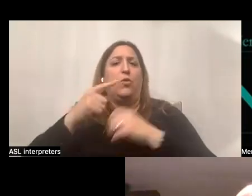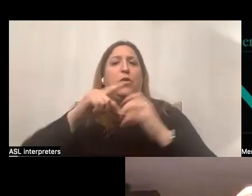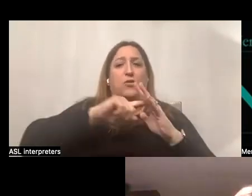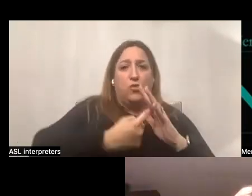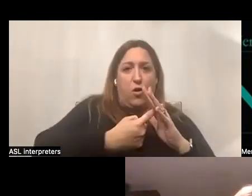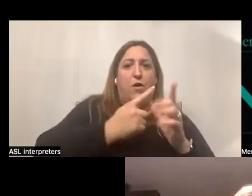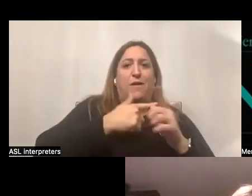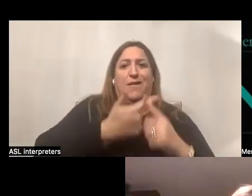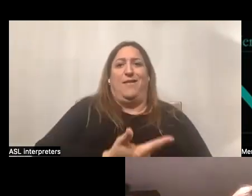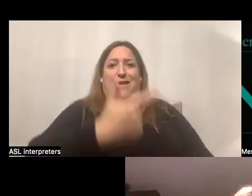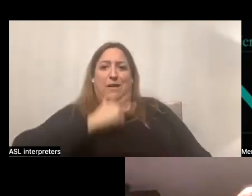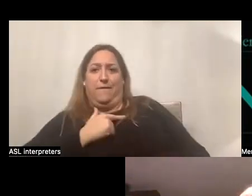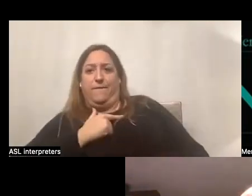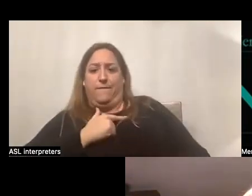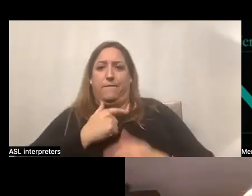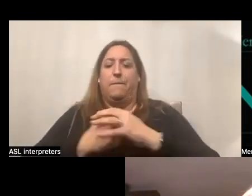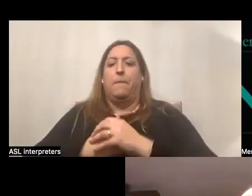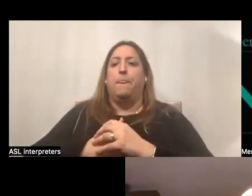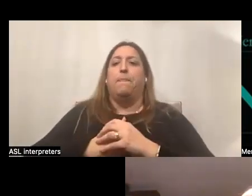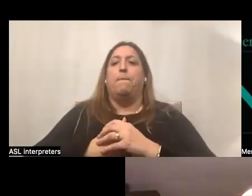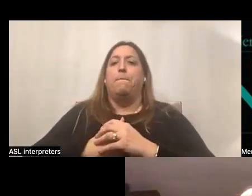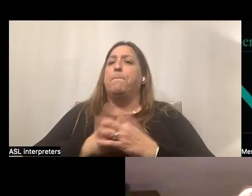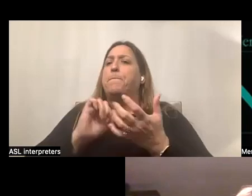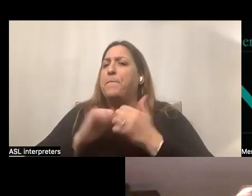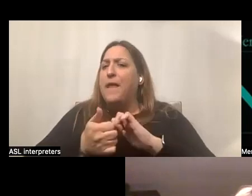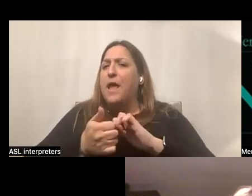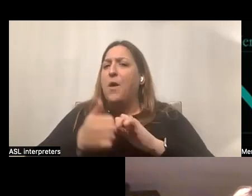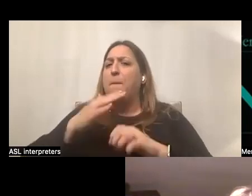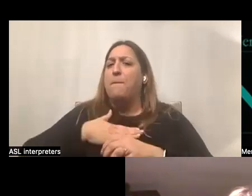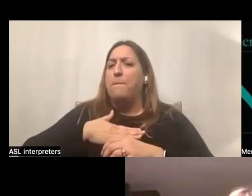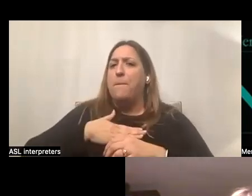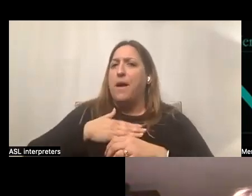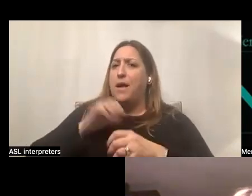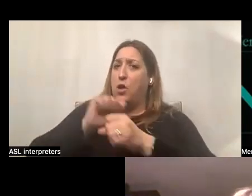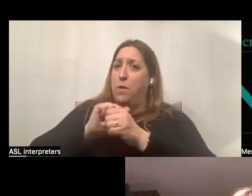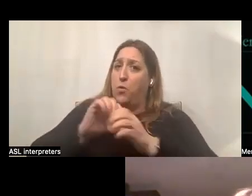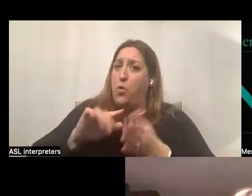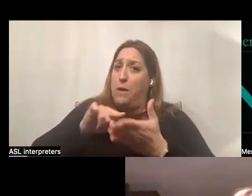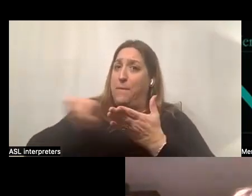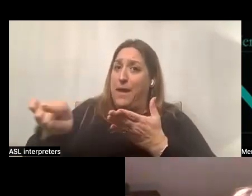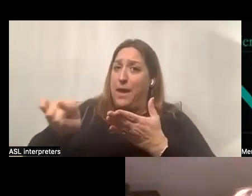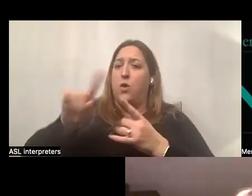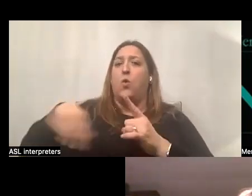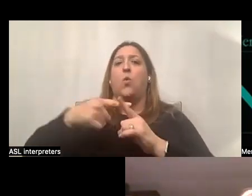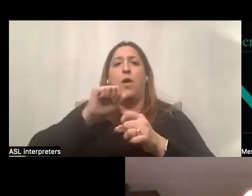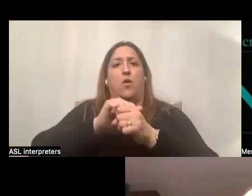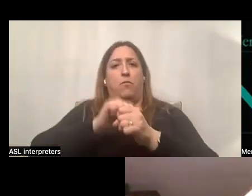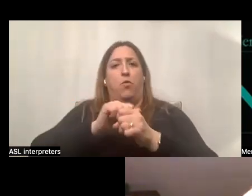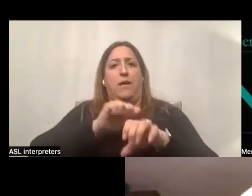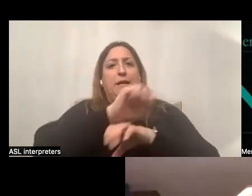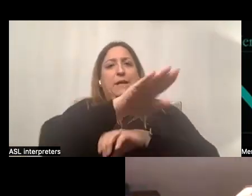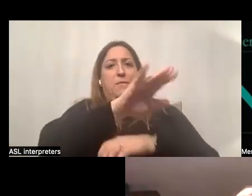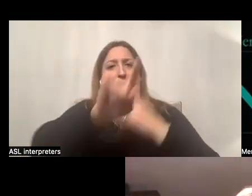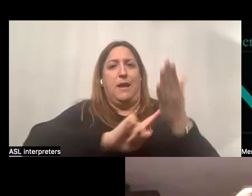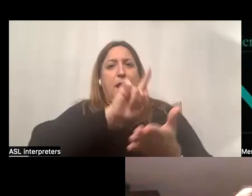to us. And then how is my employee paid? When your employee submits hours through the time for care